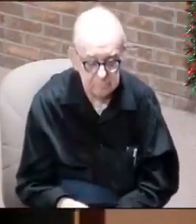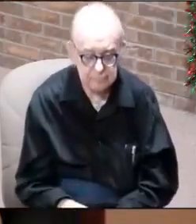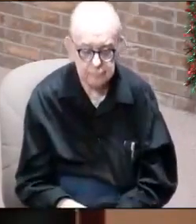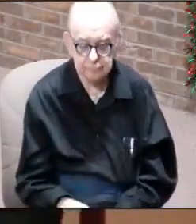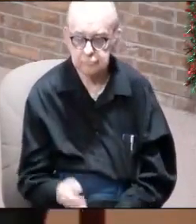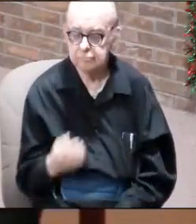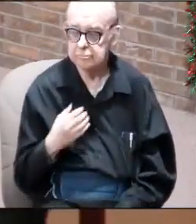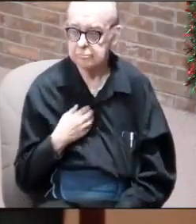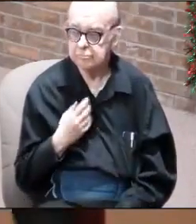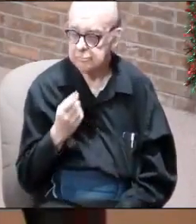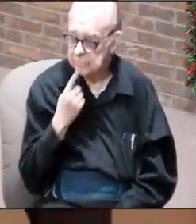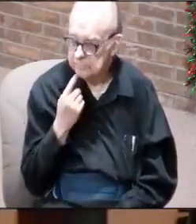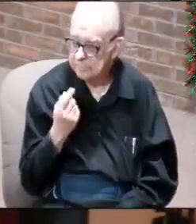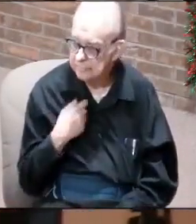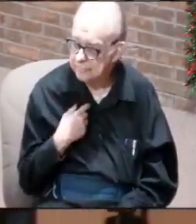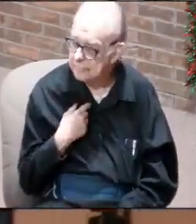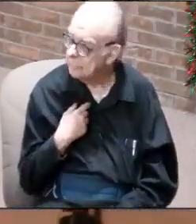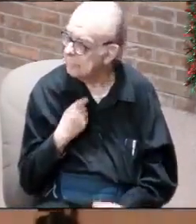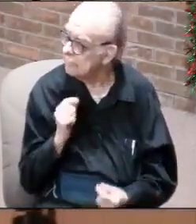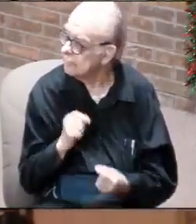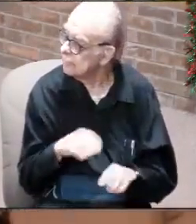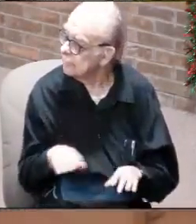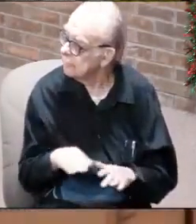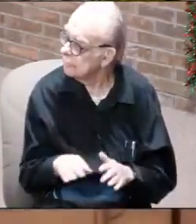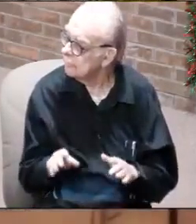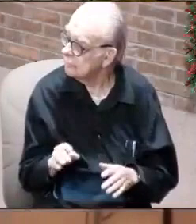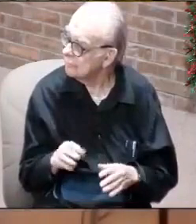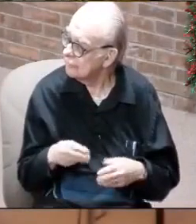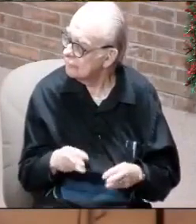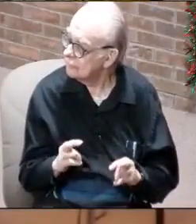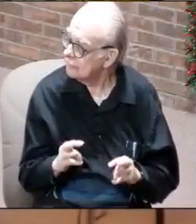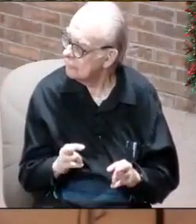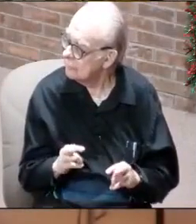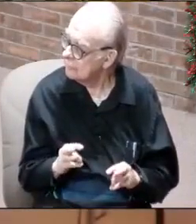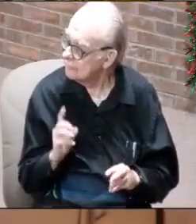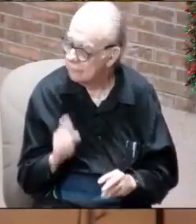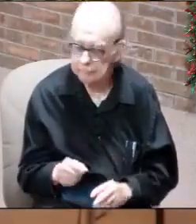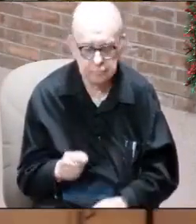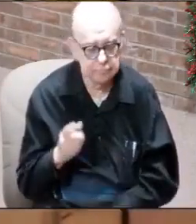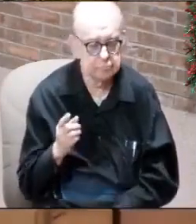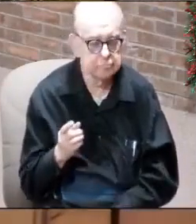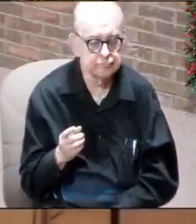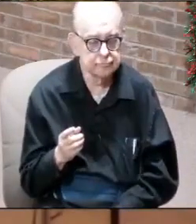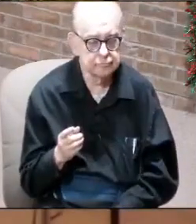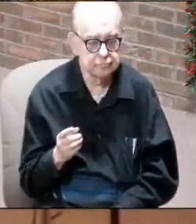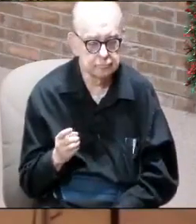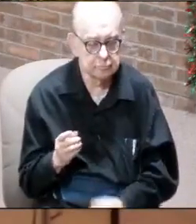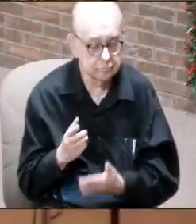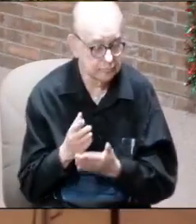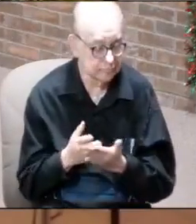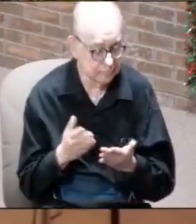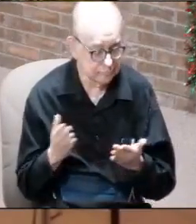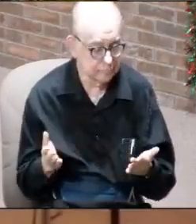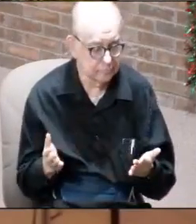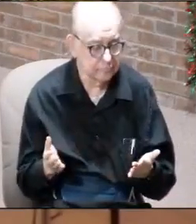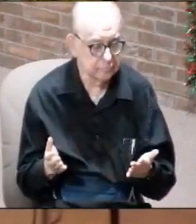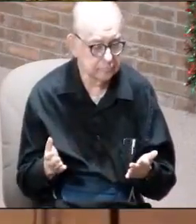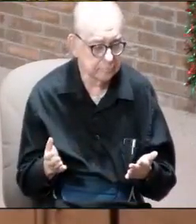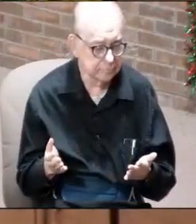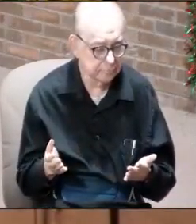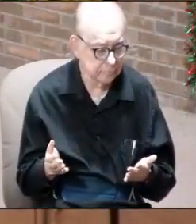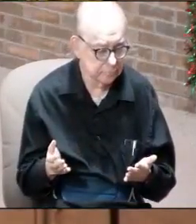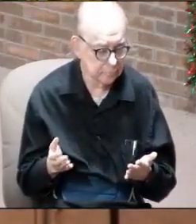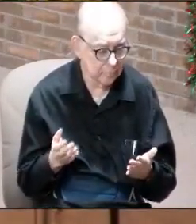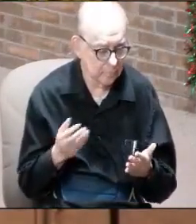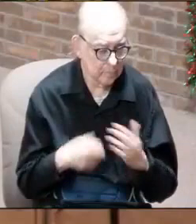They haven't told me exactly what to do. So anyway, we need to understand some things as we